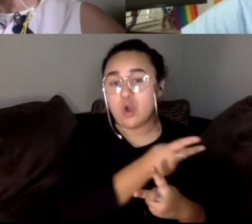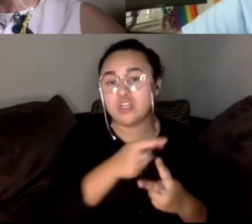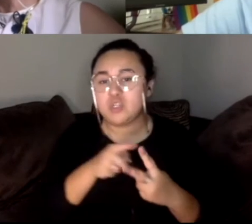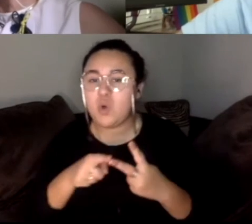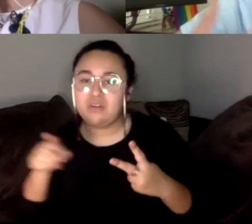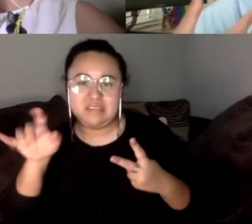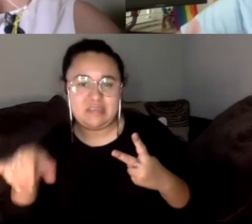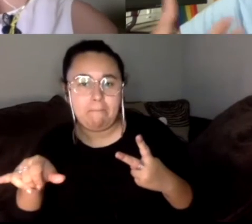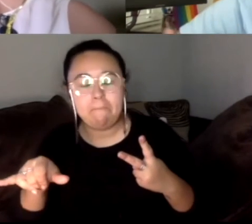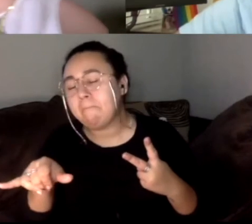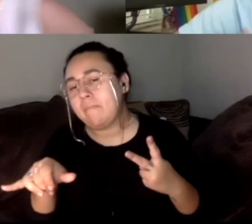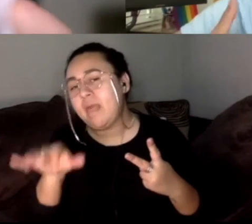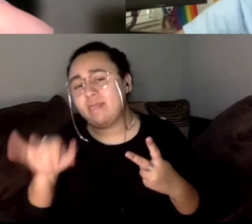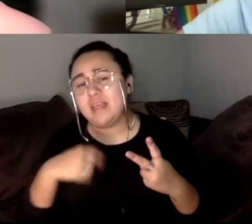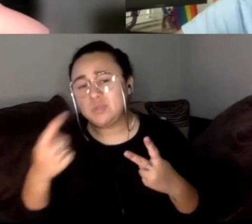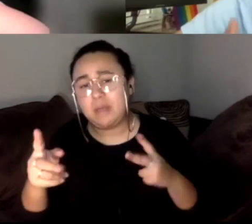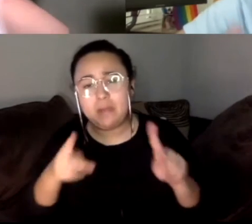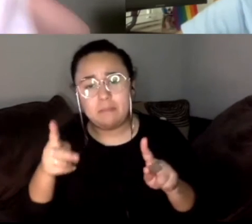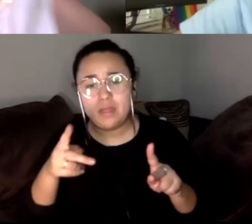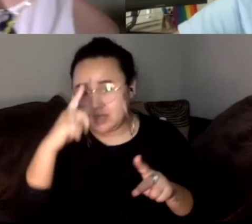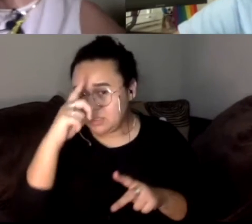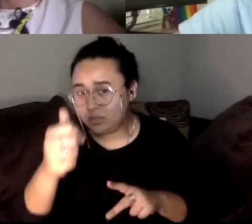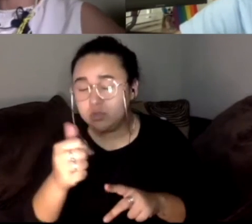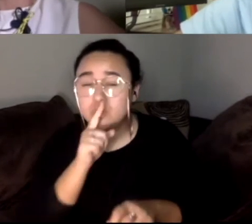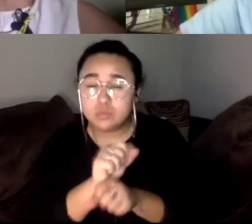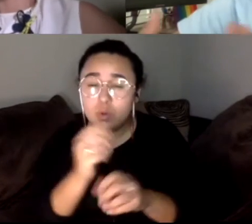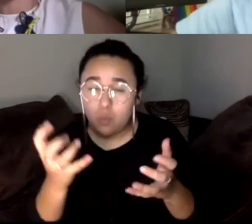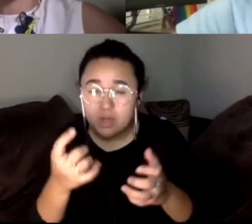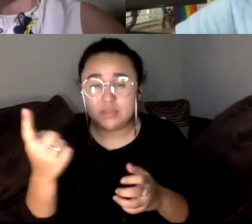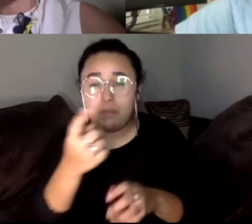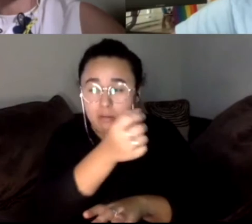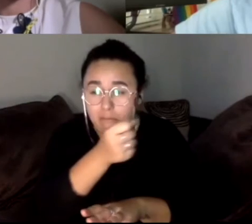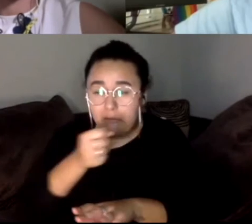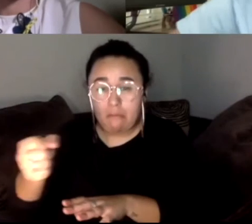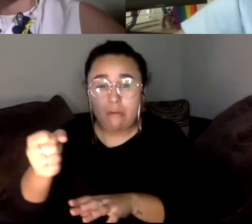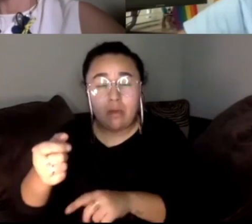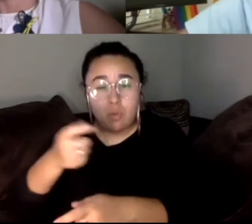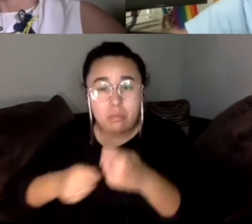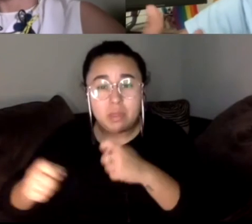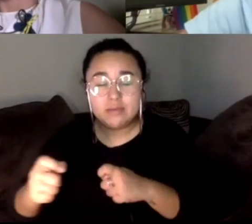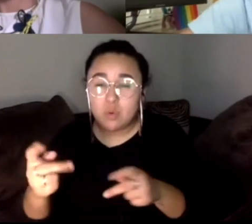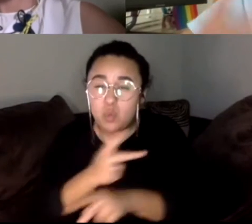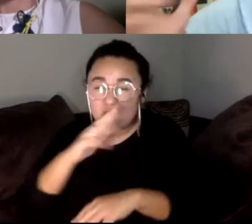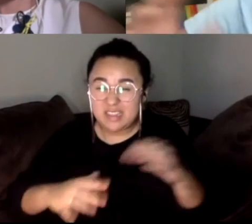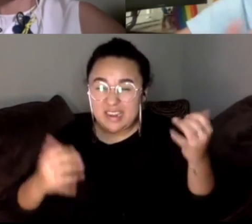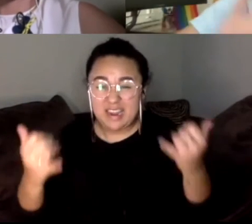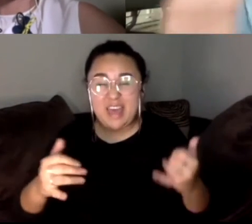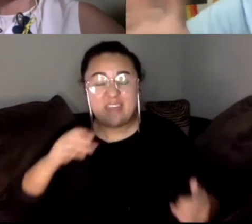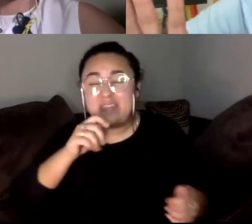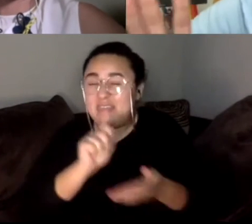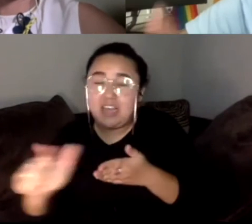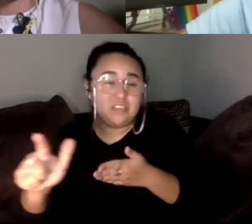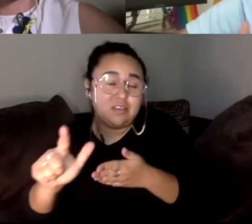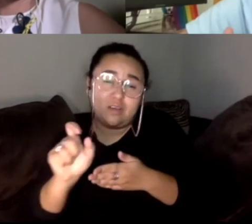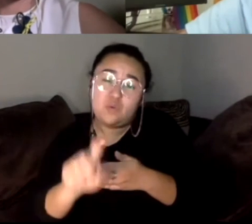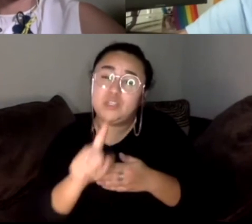people. And it's really up to you, right? Do you really want something that is worse than now? And that's it. That is that is the question. That's really